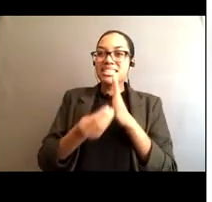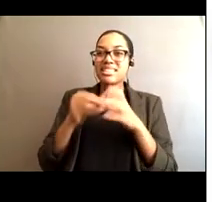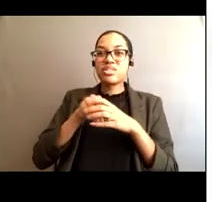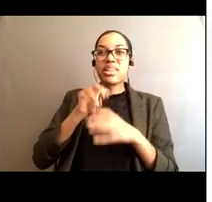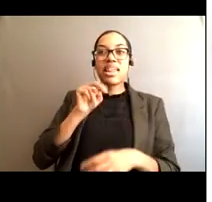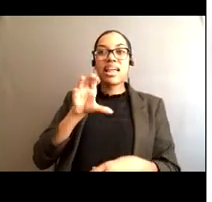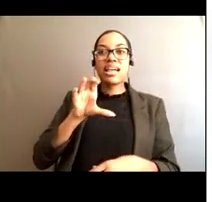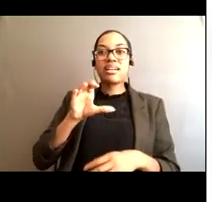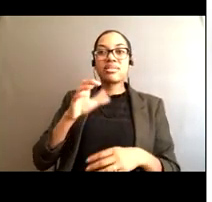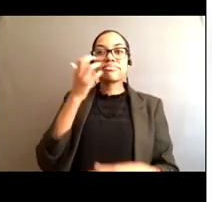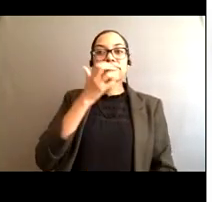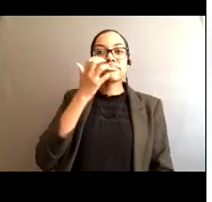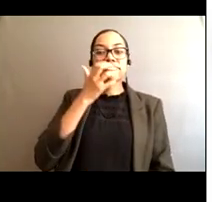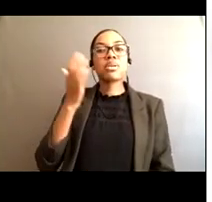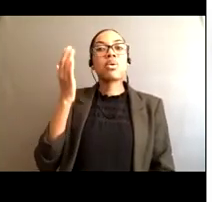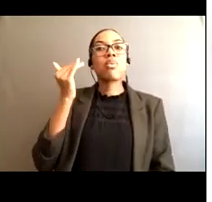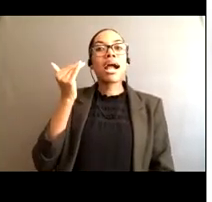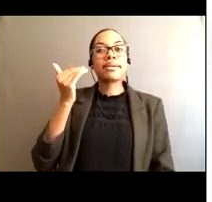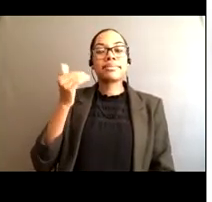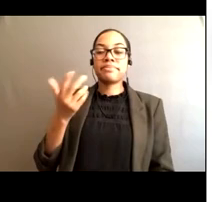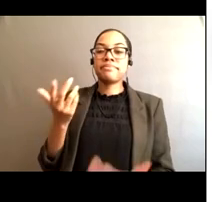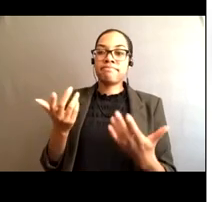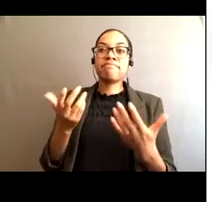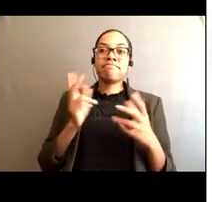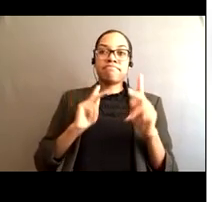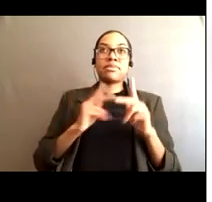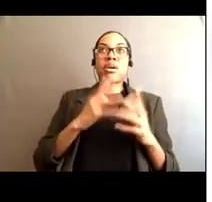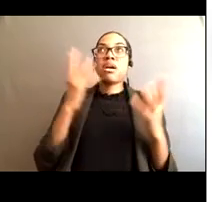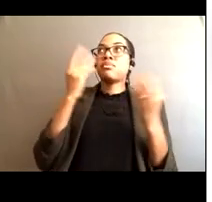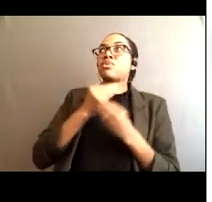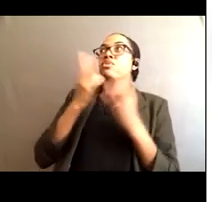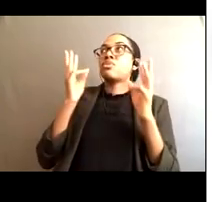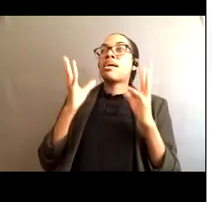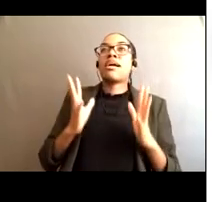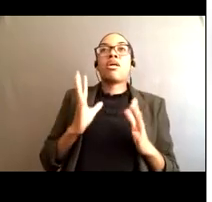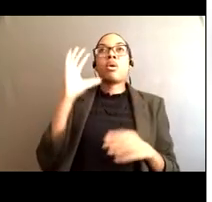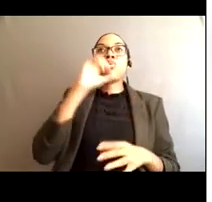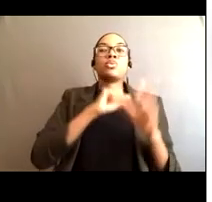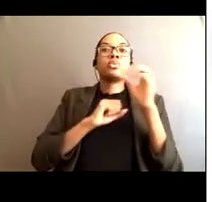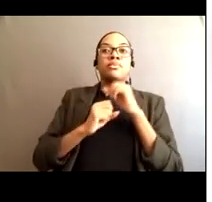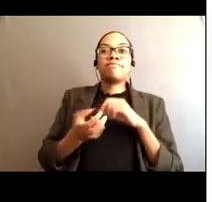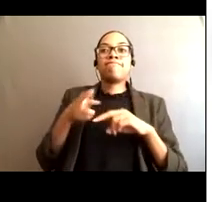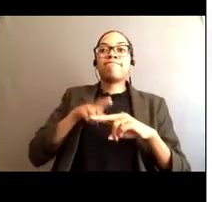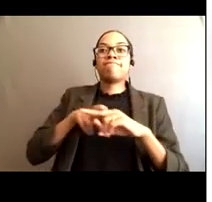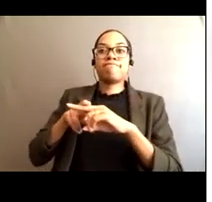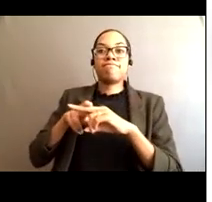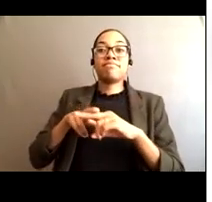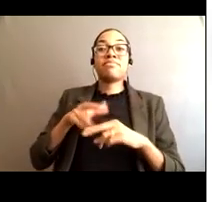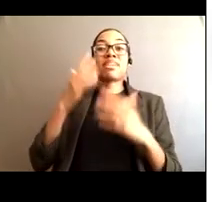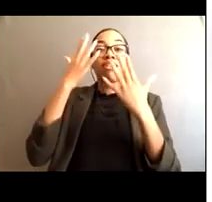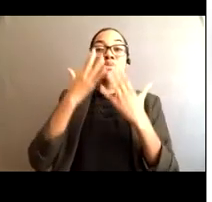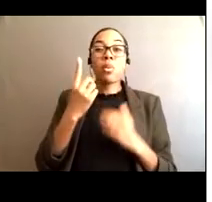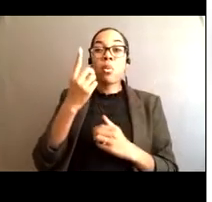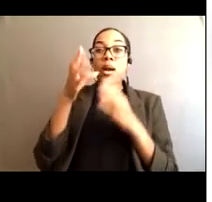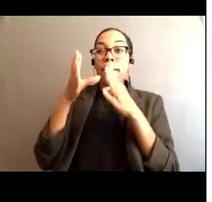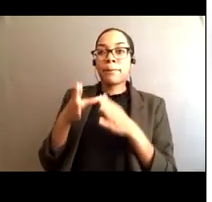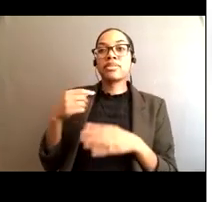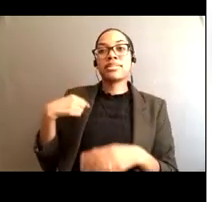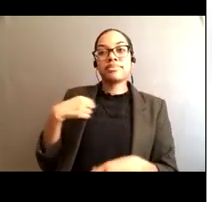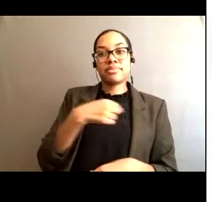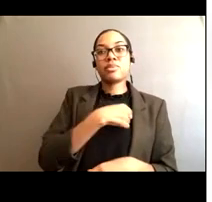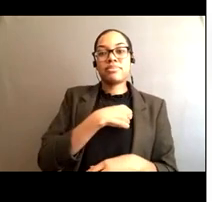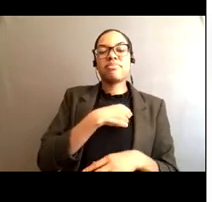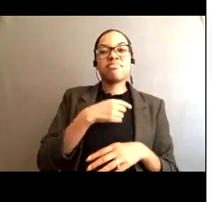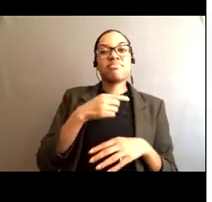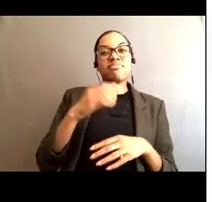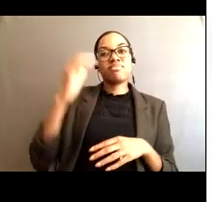National Weather Service lost one of our own. Dr. Bill LaPenta got caught in a rip current in the Outer Banks and